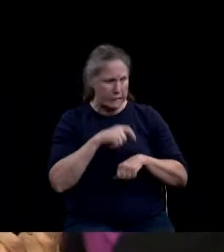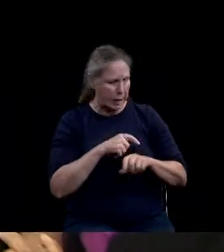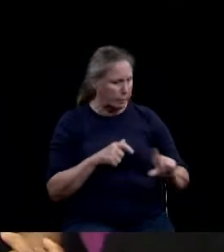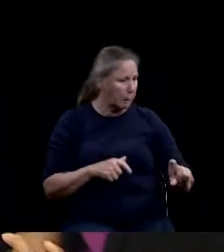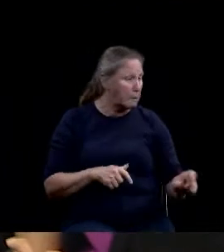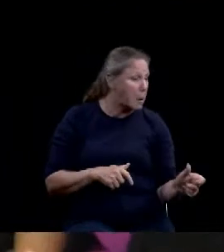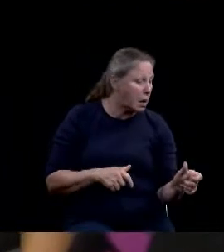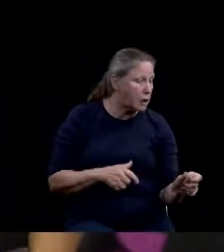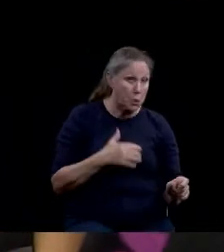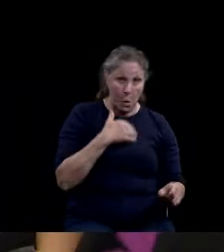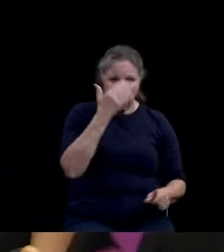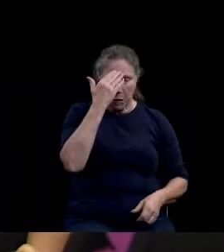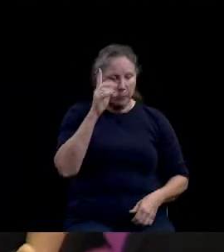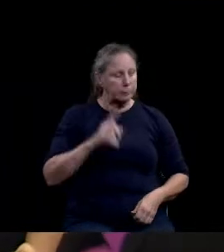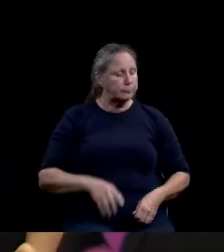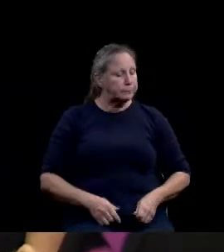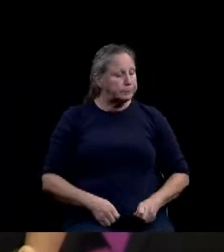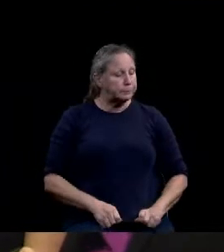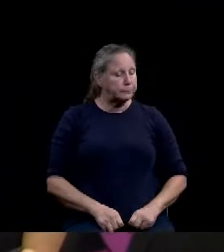Um,